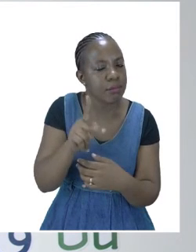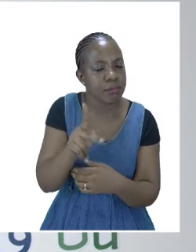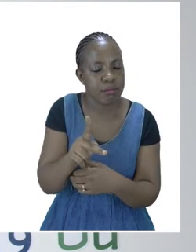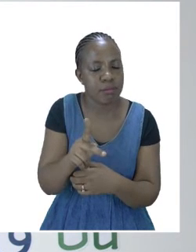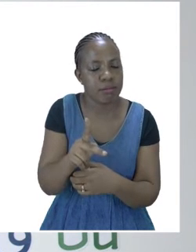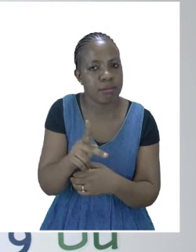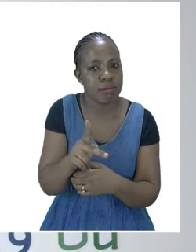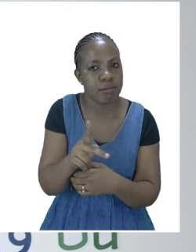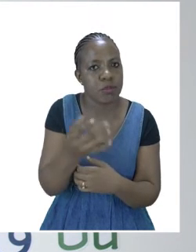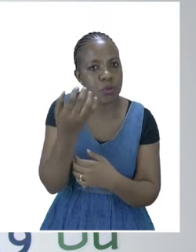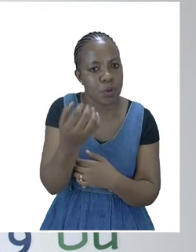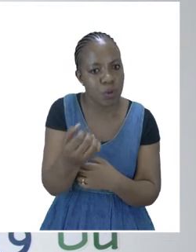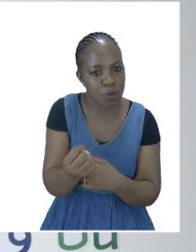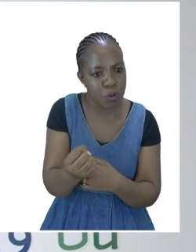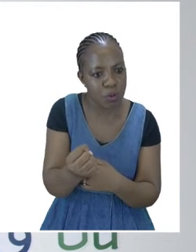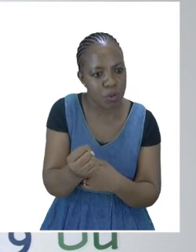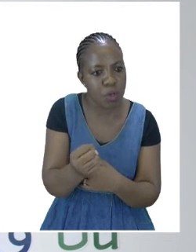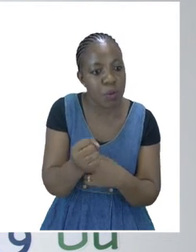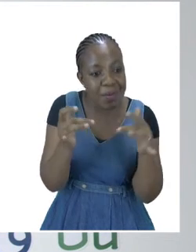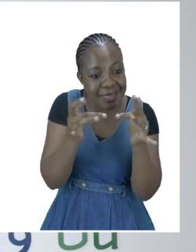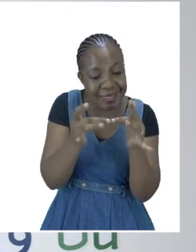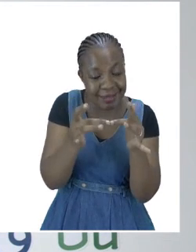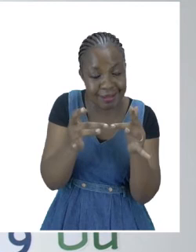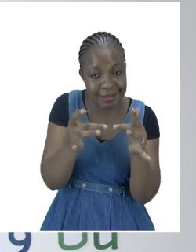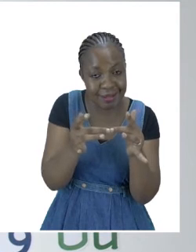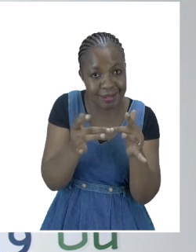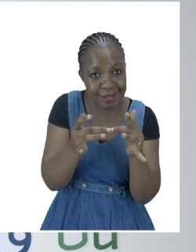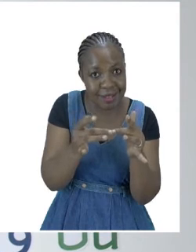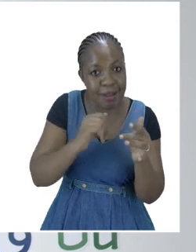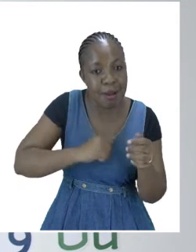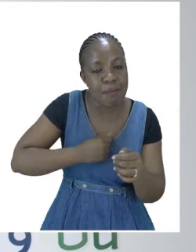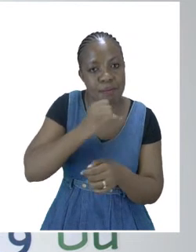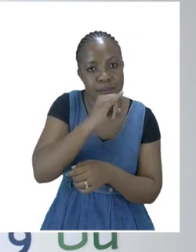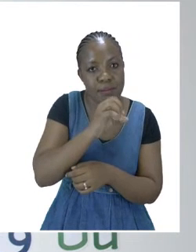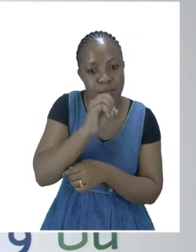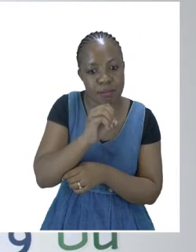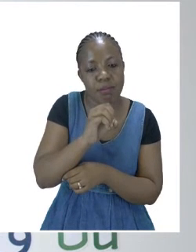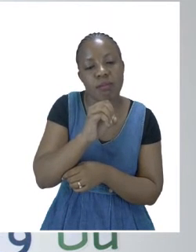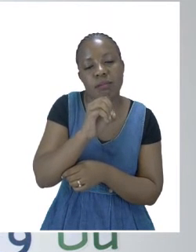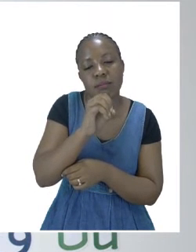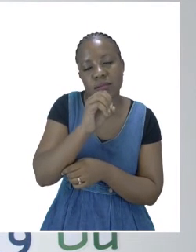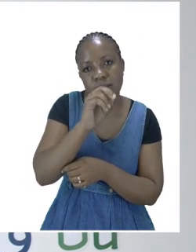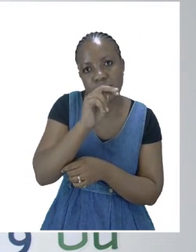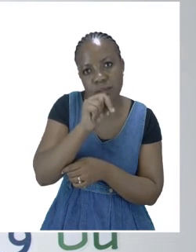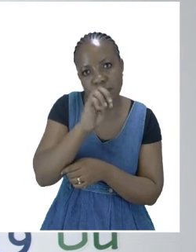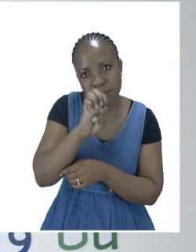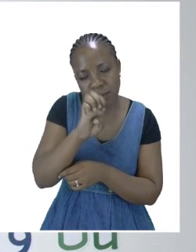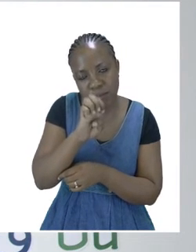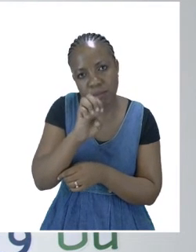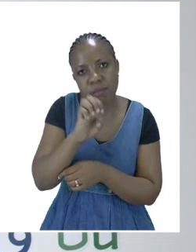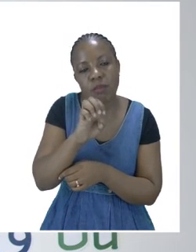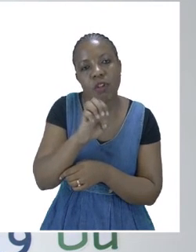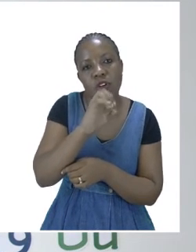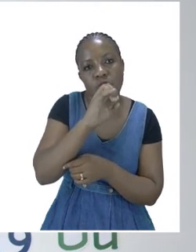are also available on our online platforms MyZone and ZOSHI Facebook pages and